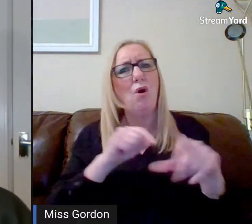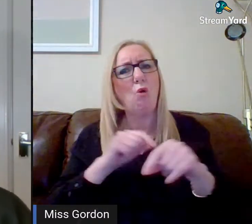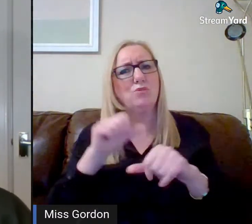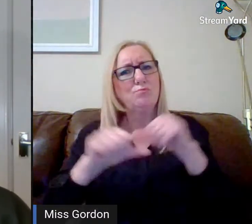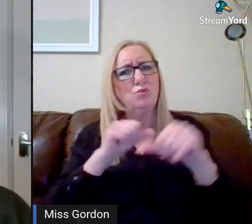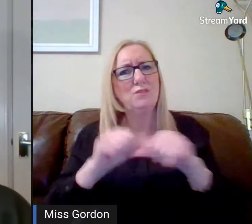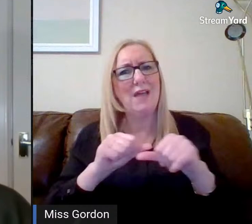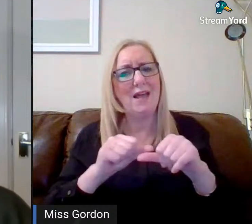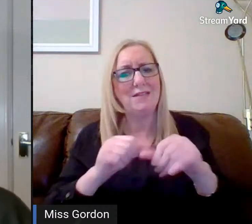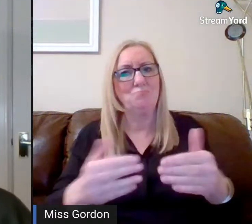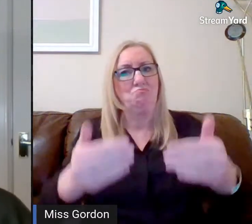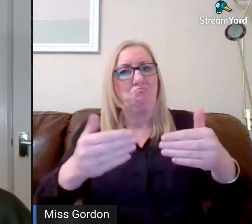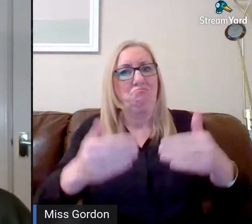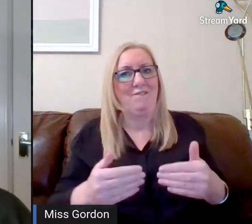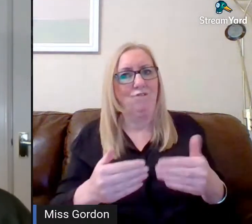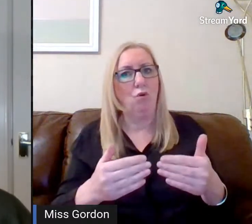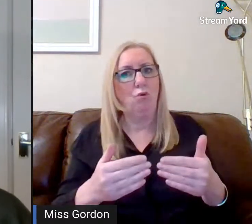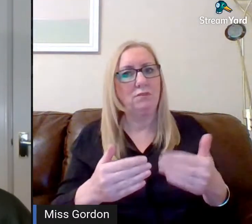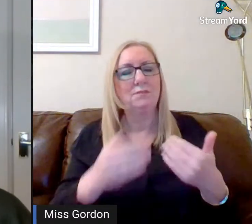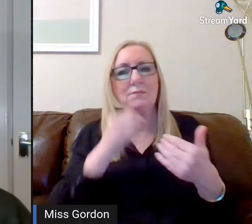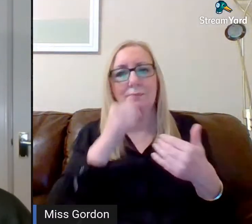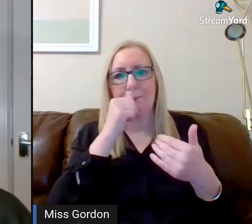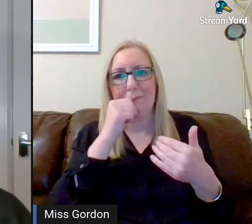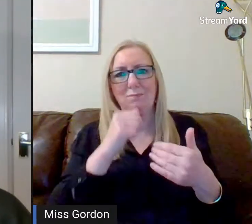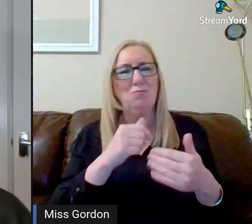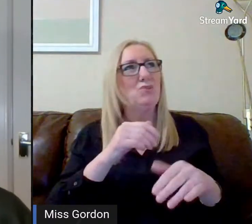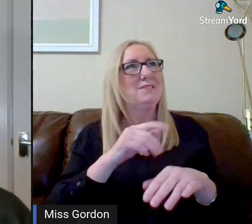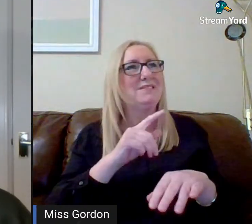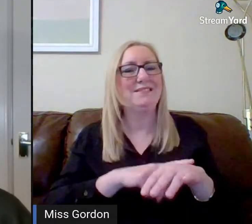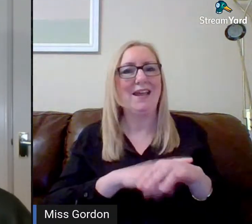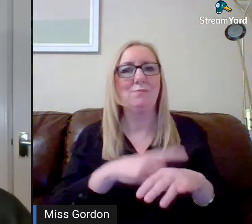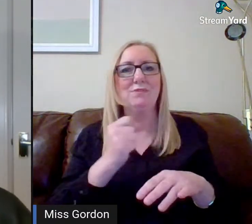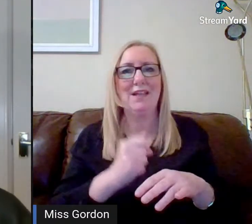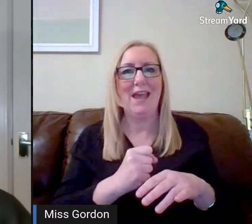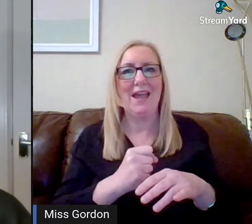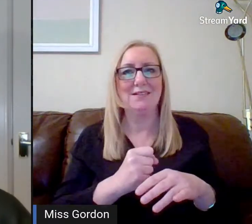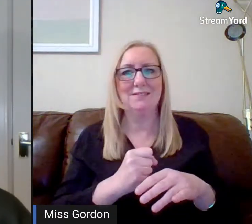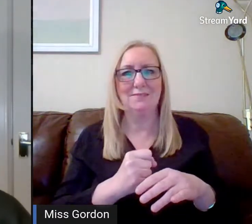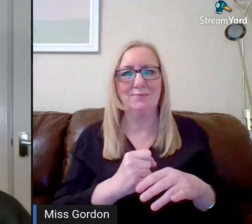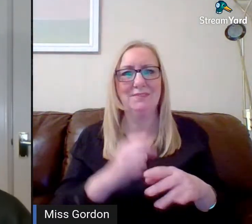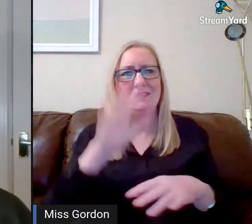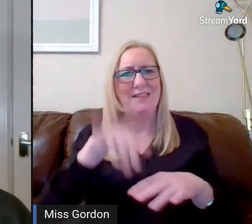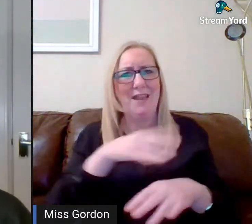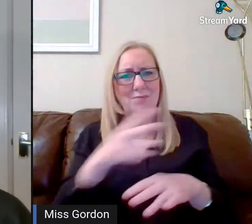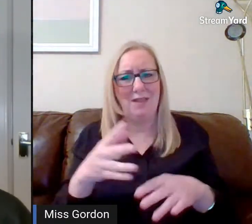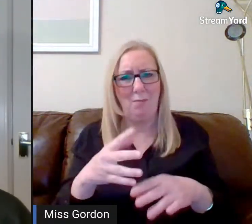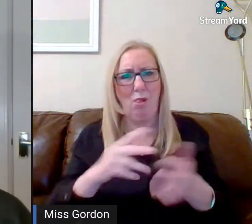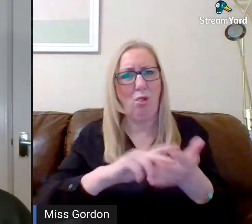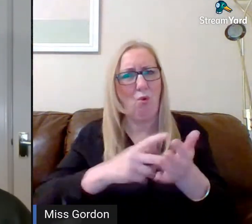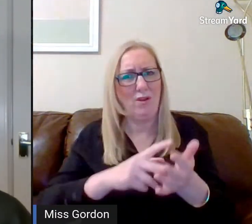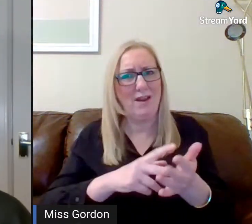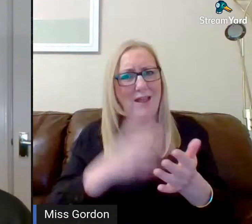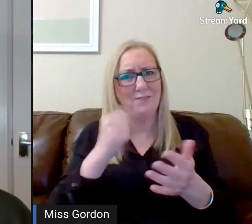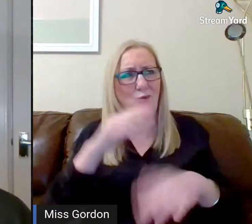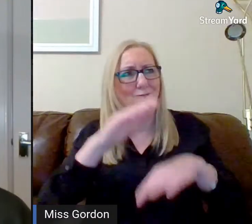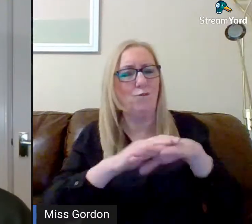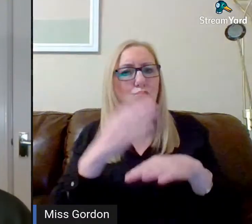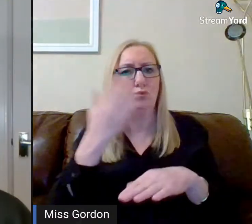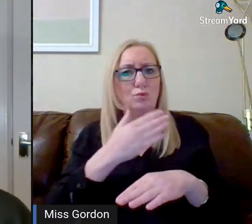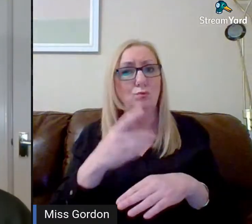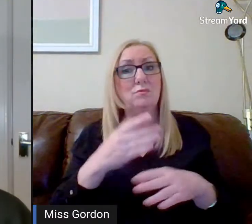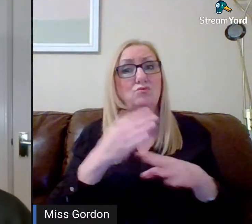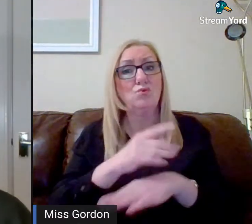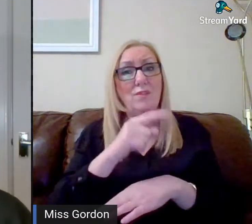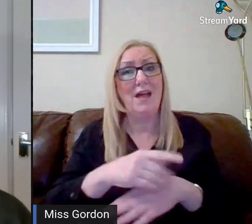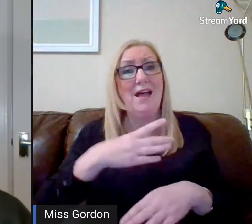Reid was talking about the timescale to get a bespoke timetable in place. And to do that, we need to